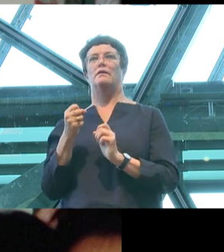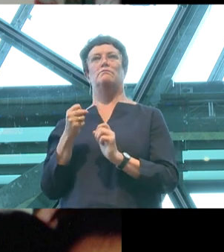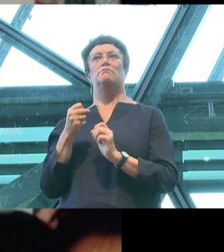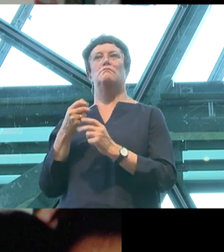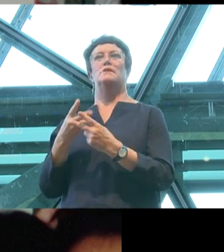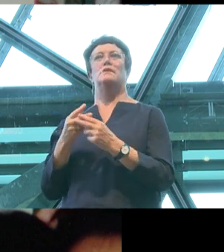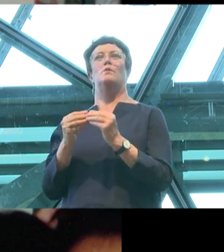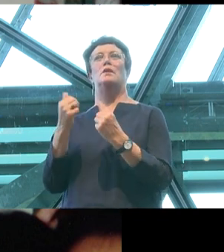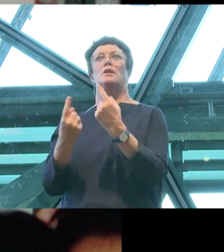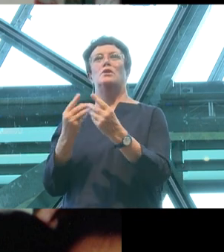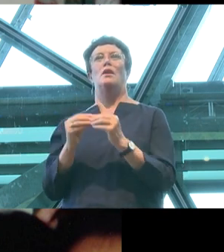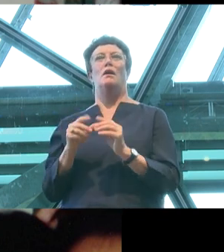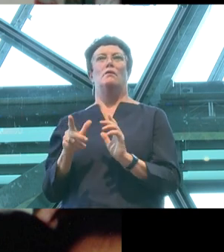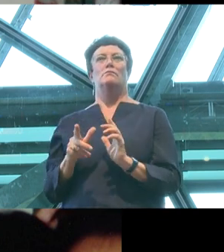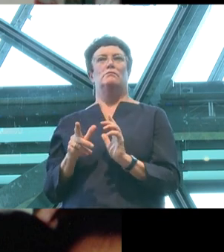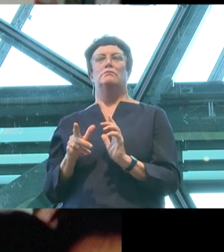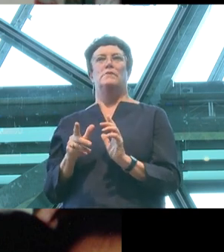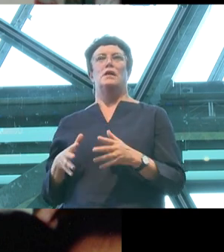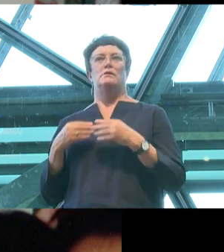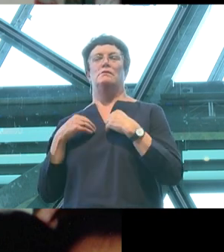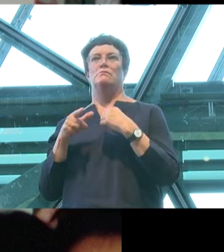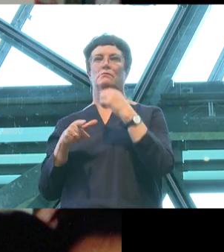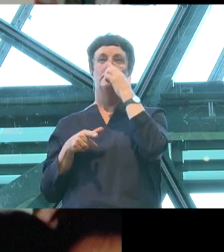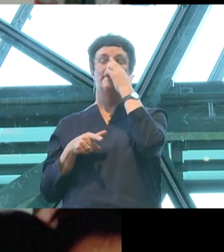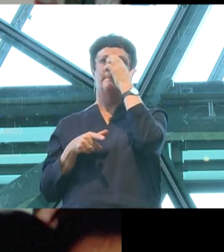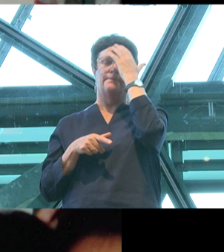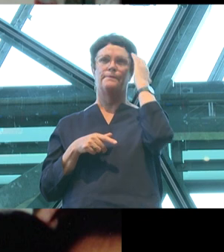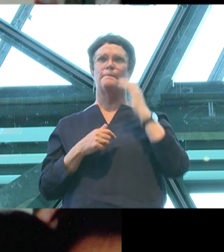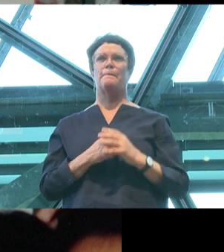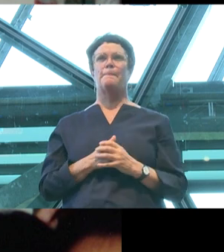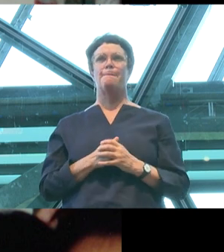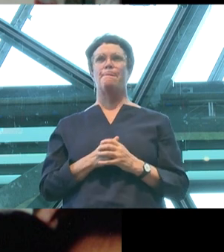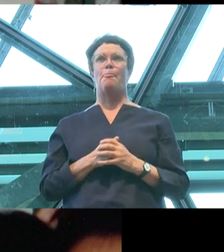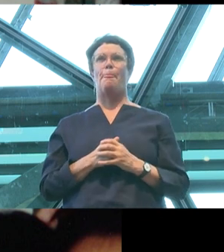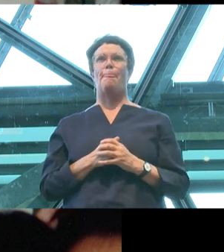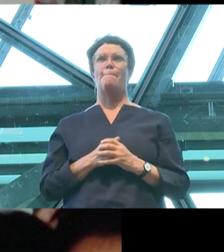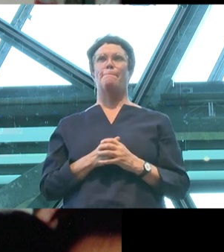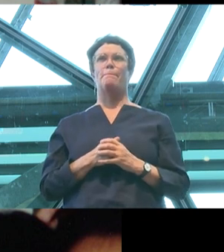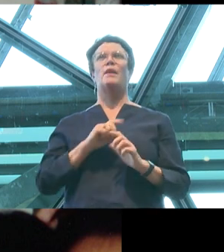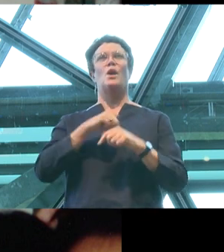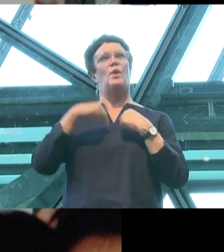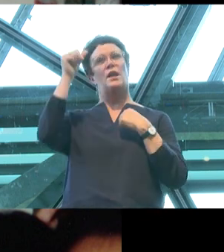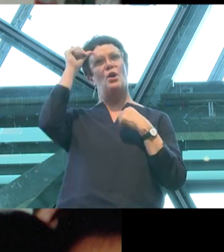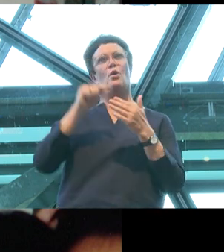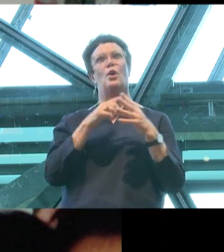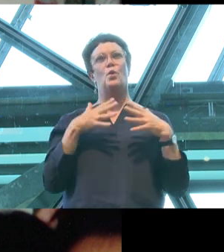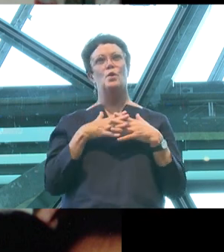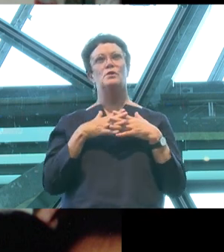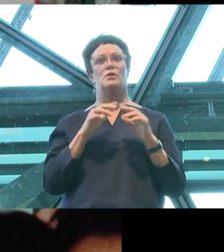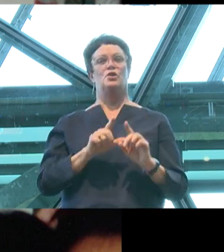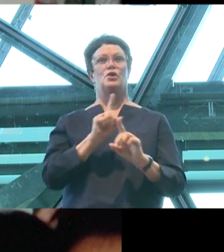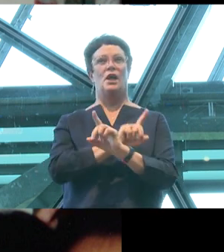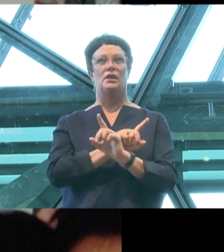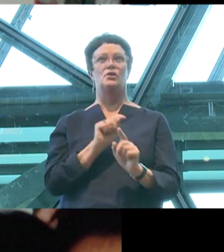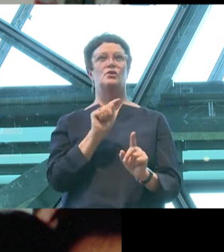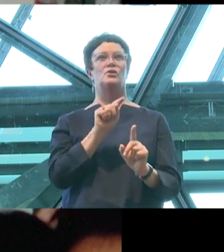I would grow up to be was effectively criminalised by the state. And we know that just because laws change, that doesn't